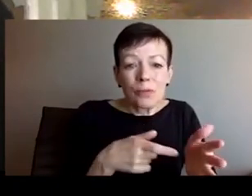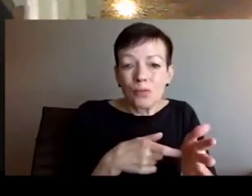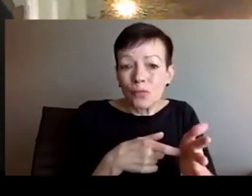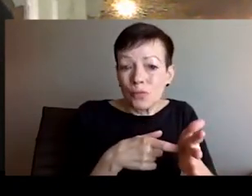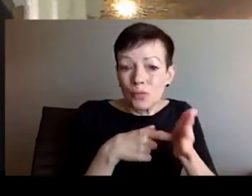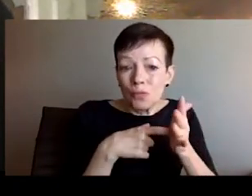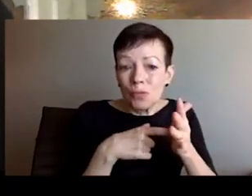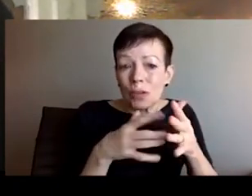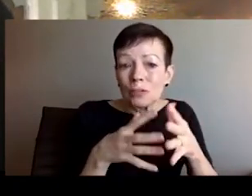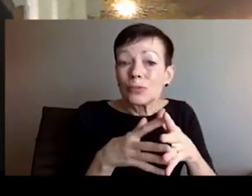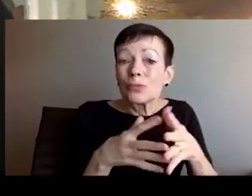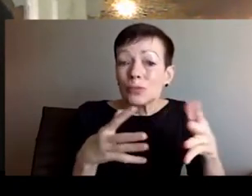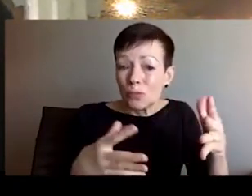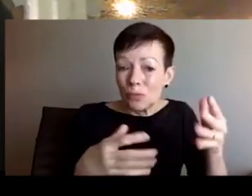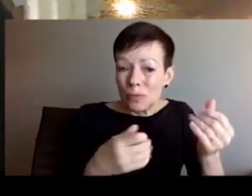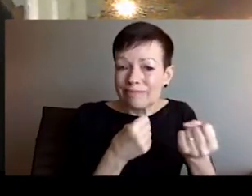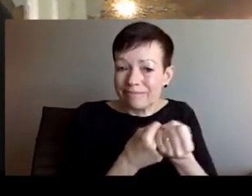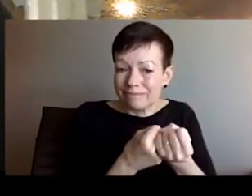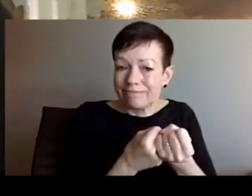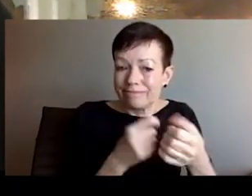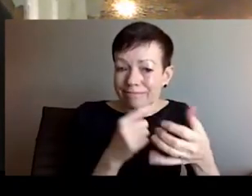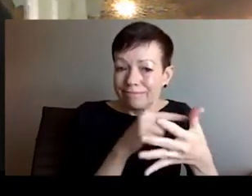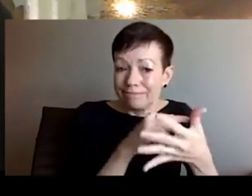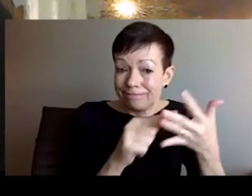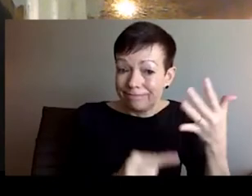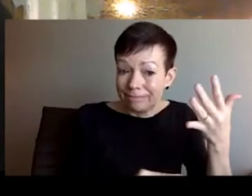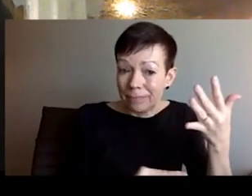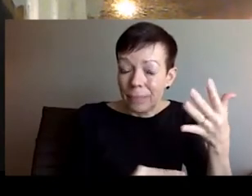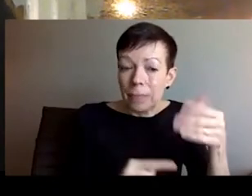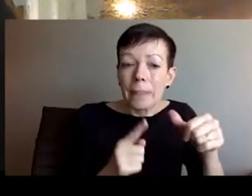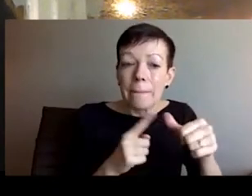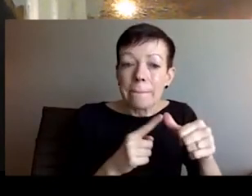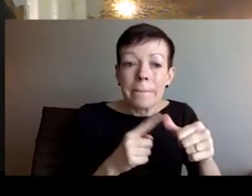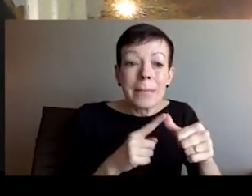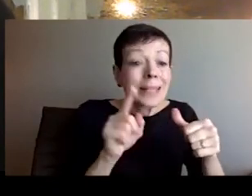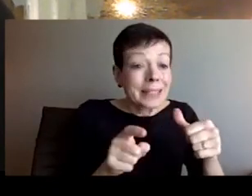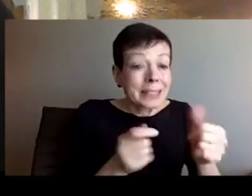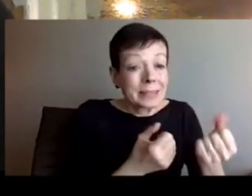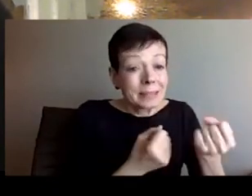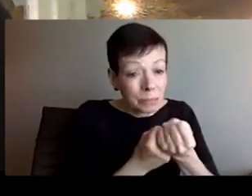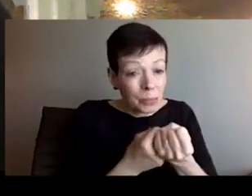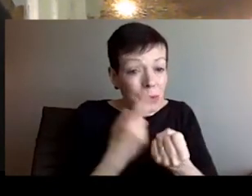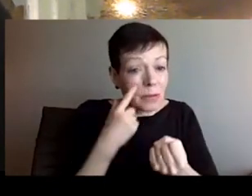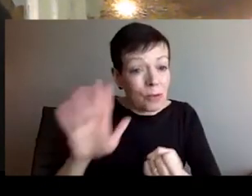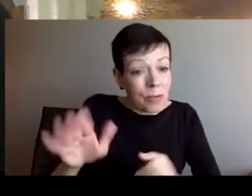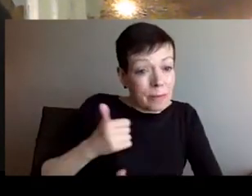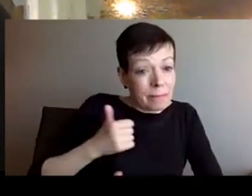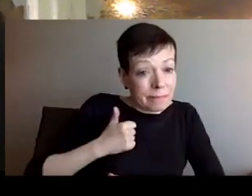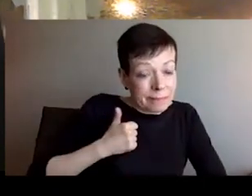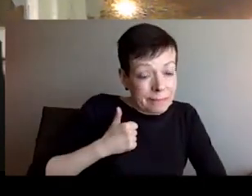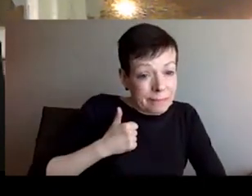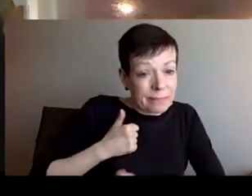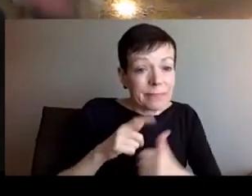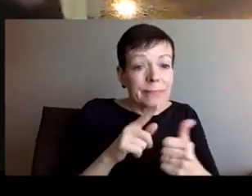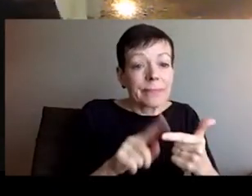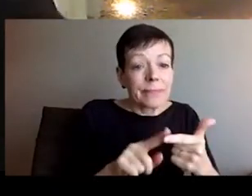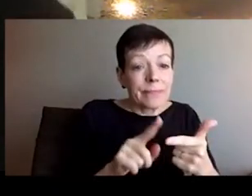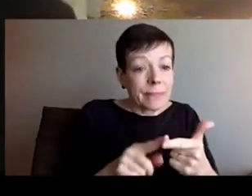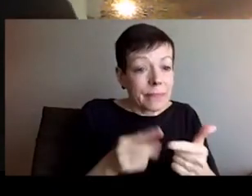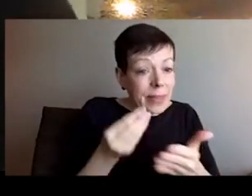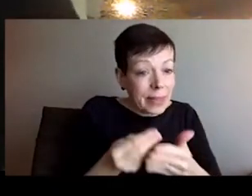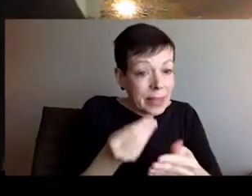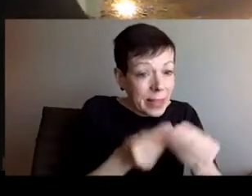level. And how we should act in such situation, and how